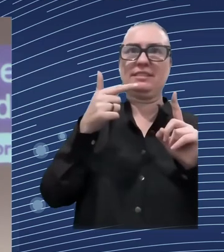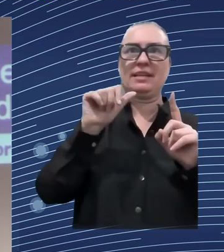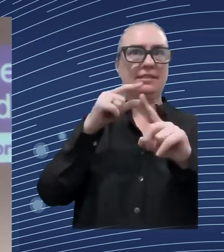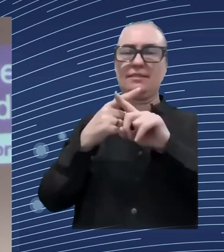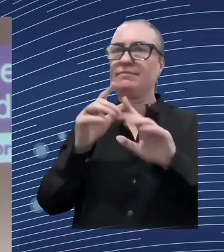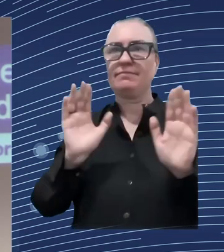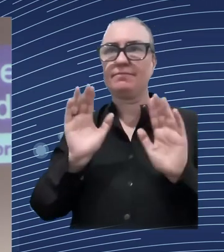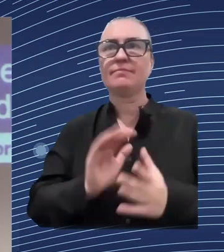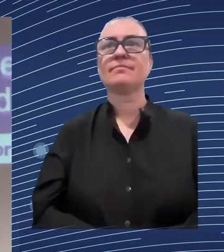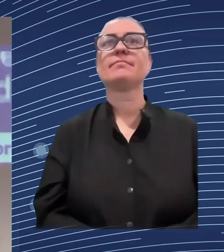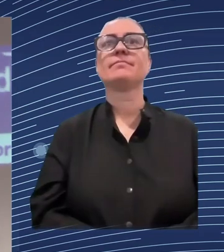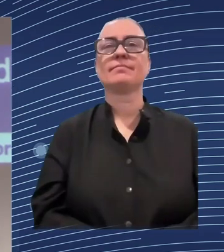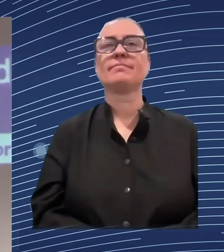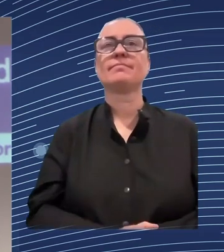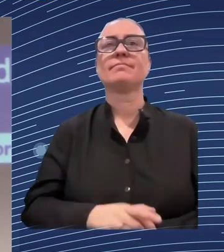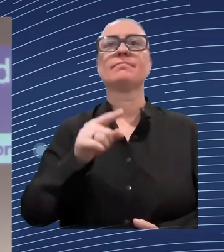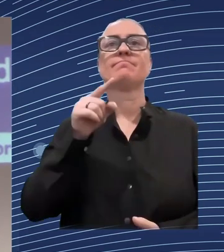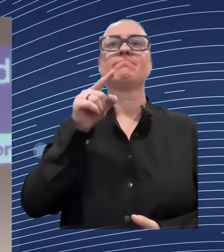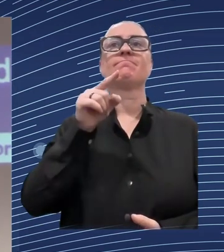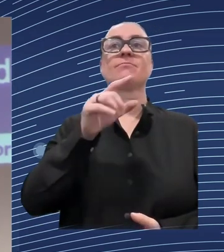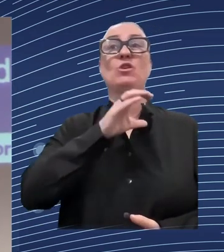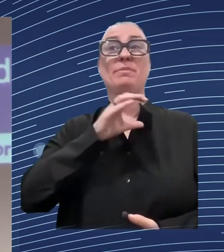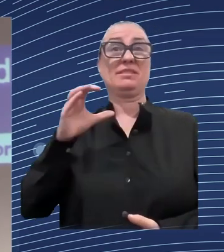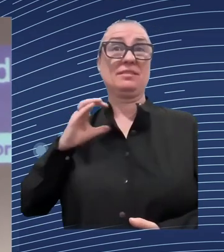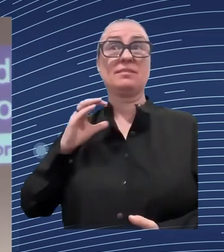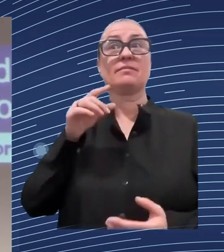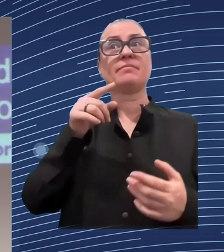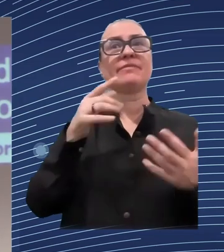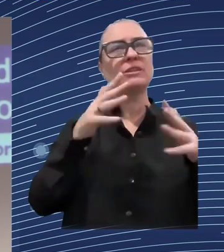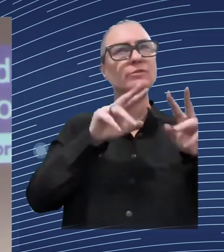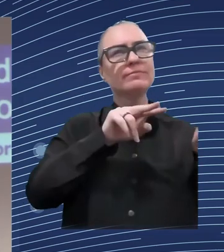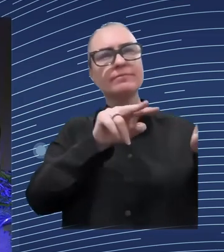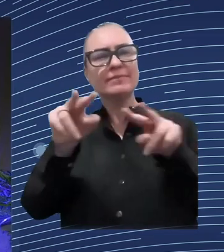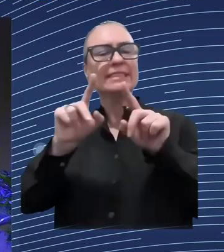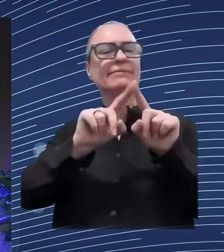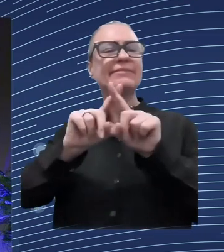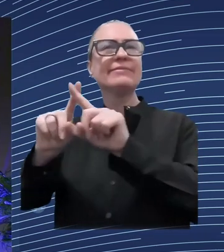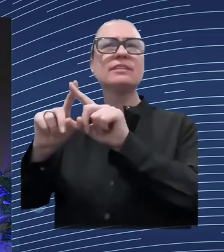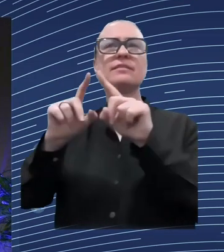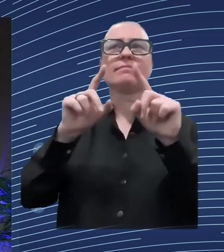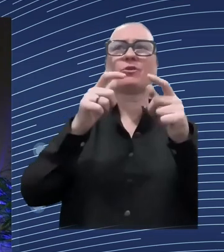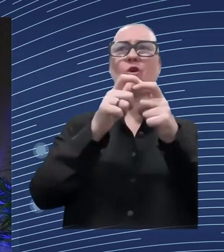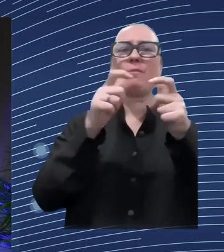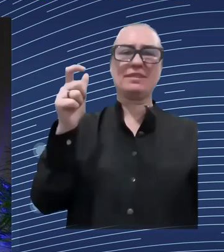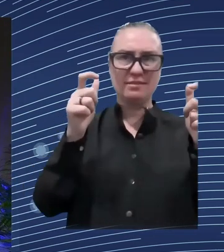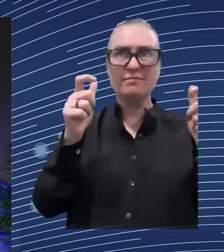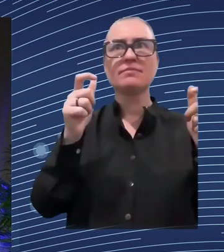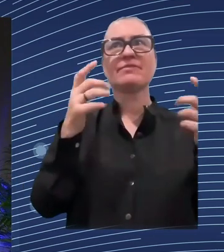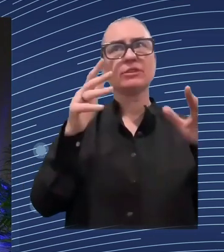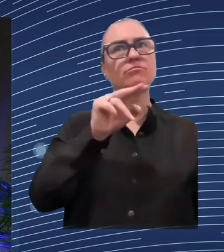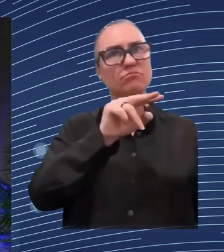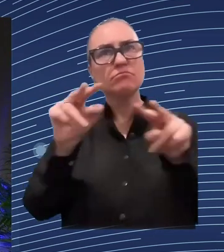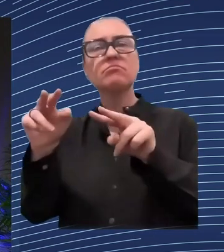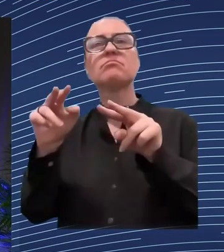really depends on the definition. I mean, the social forum is very much rounded around the digital